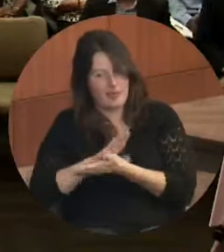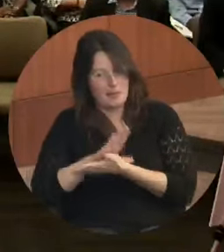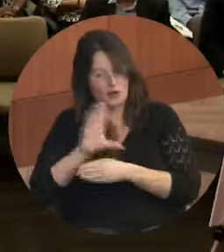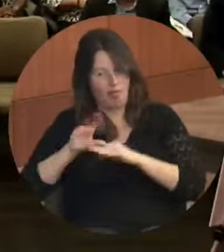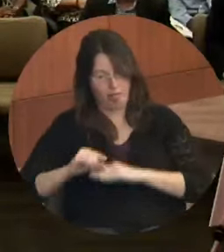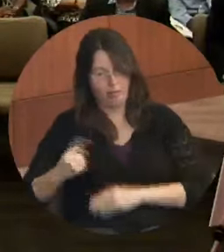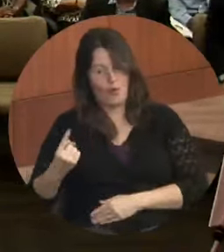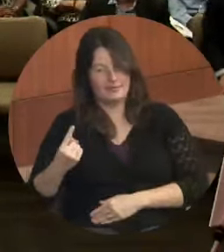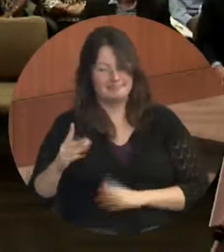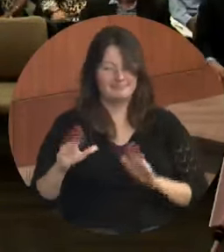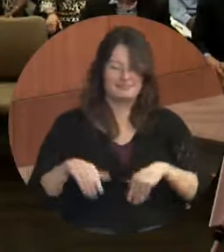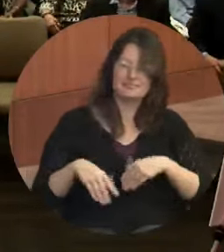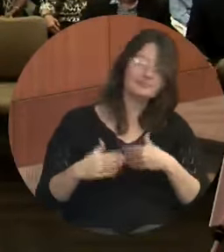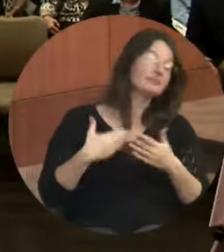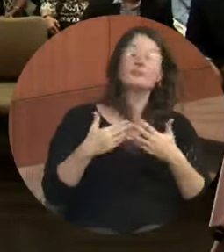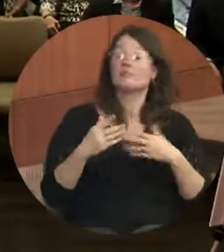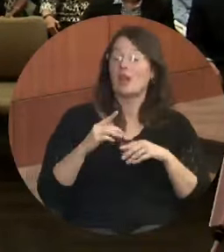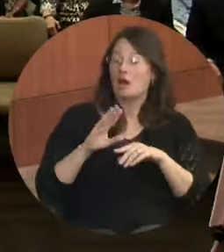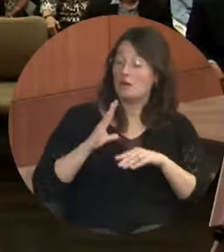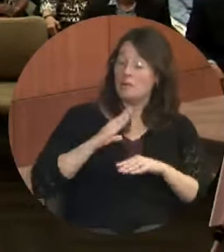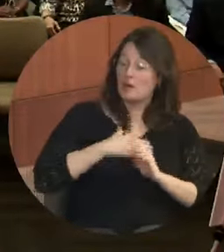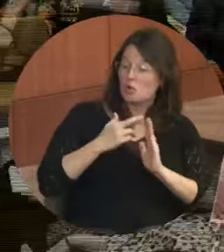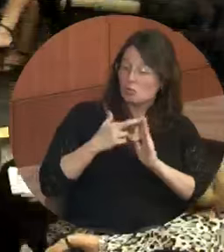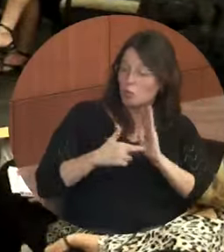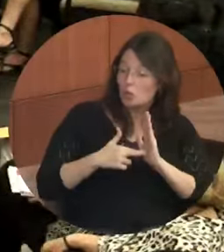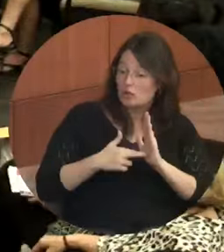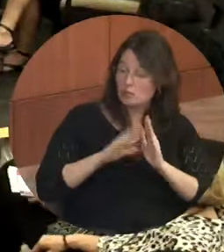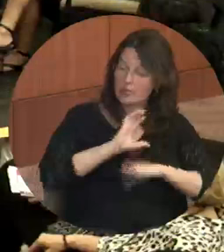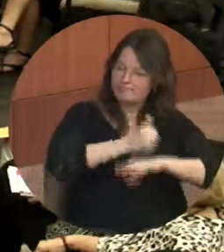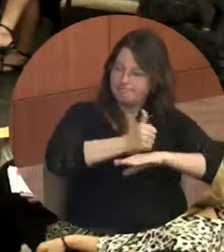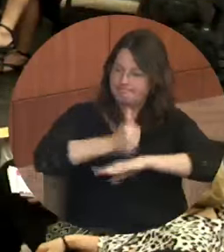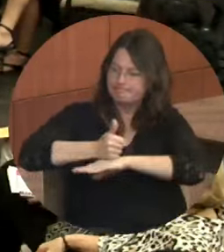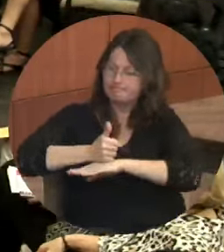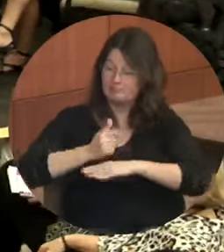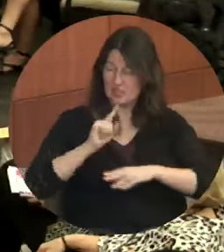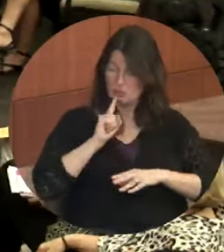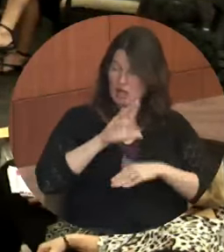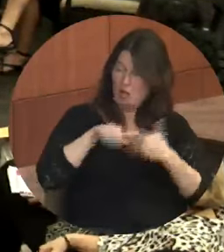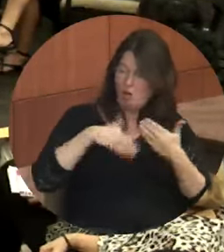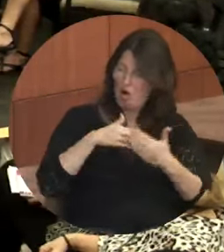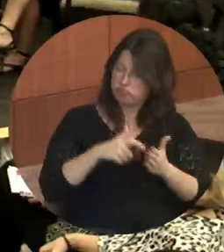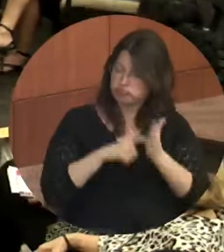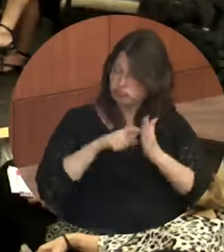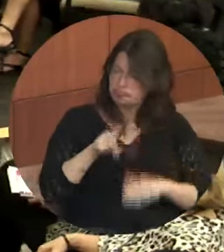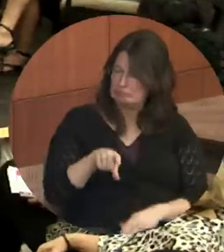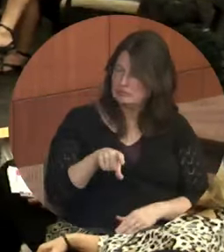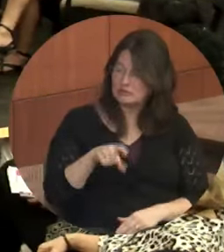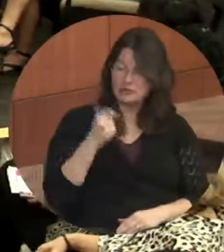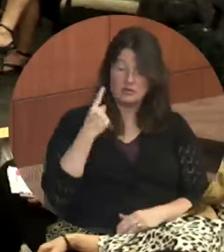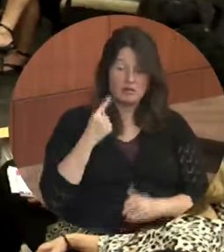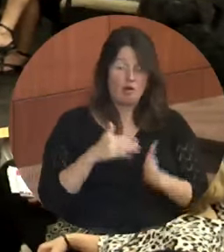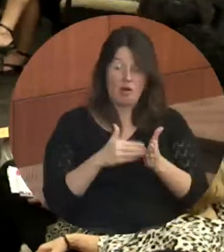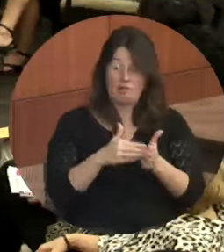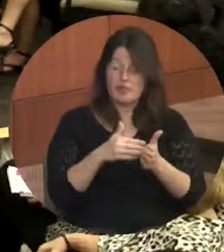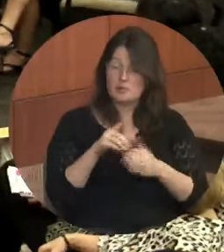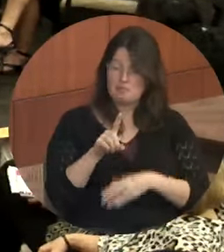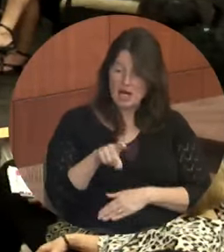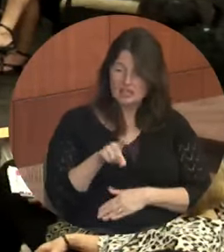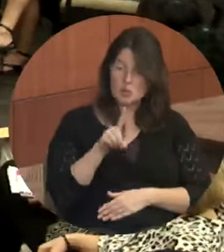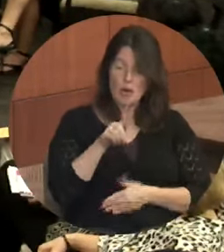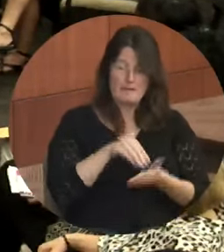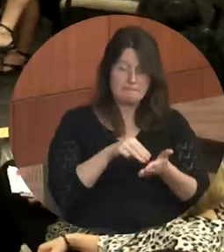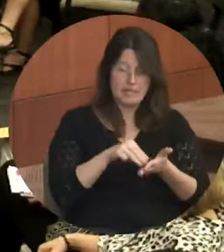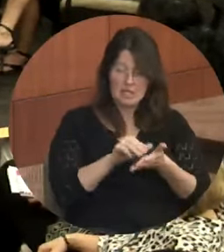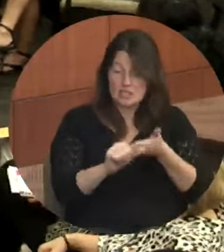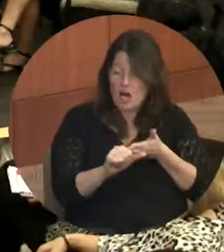no, but things like that, and what kind of rules we put up there, you know, we, we have, in many cases, uh, you have to have a million dollars worth of